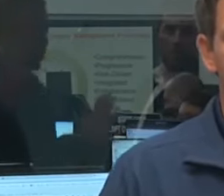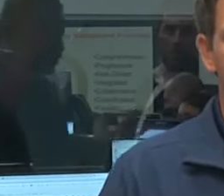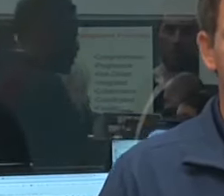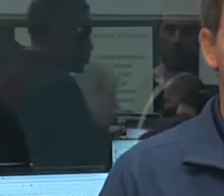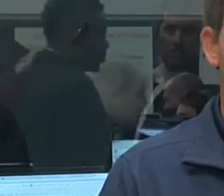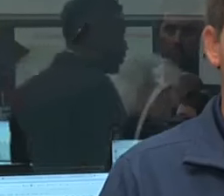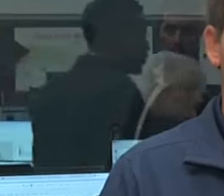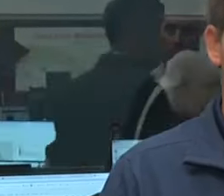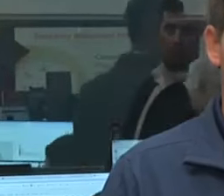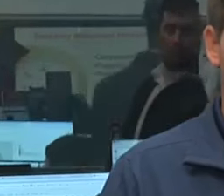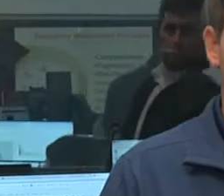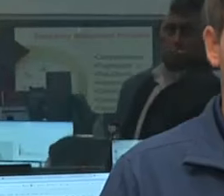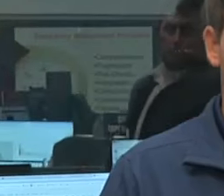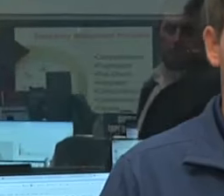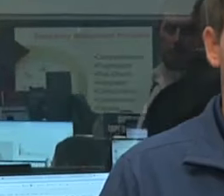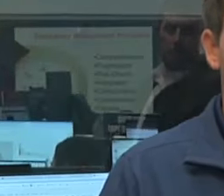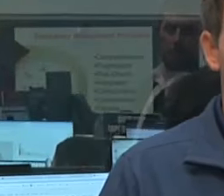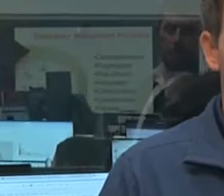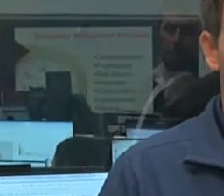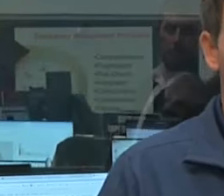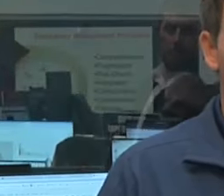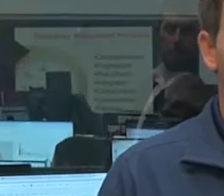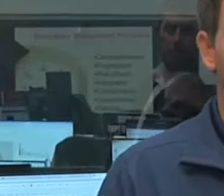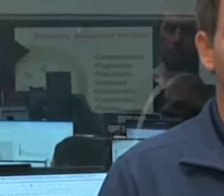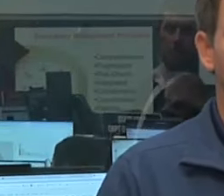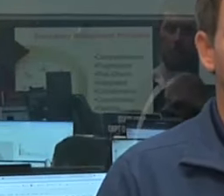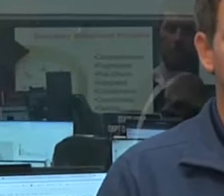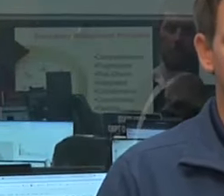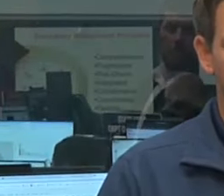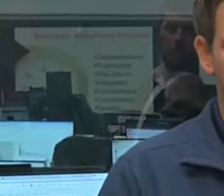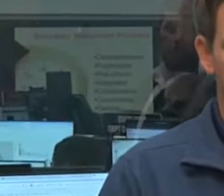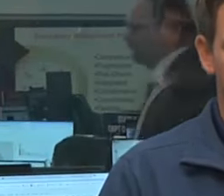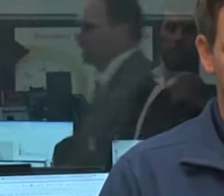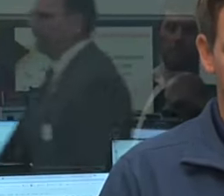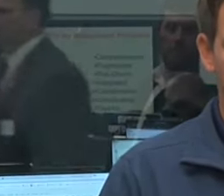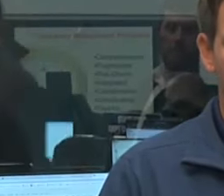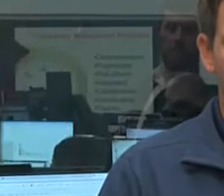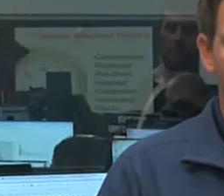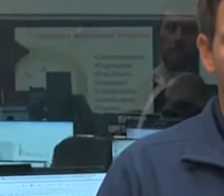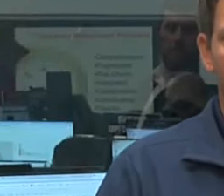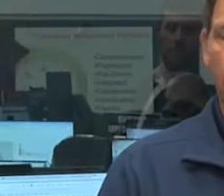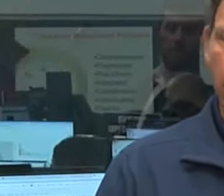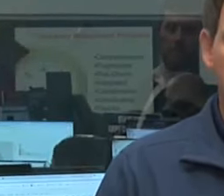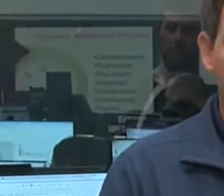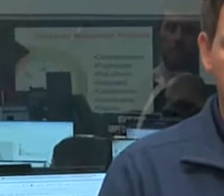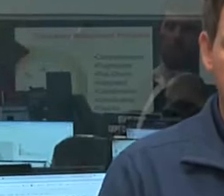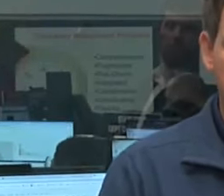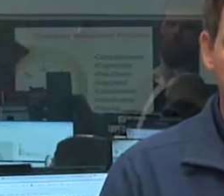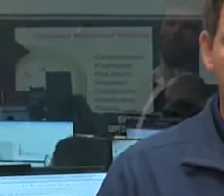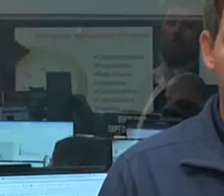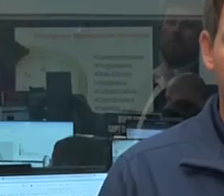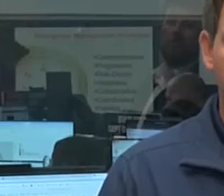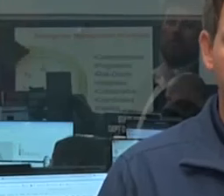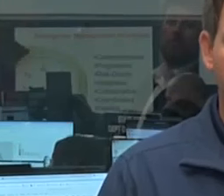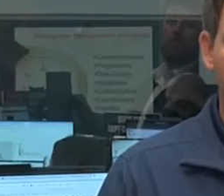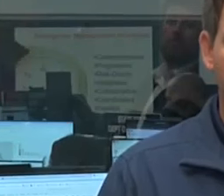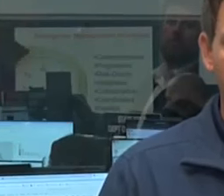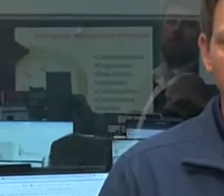the tornadoes recently. I guess what's your message to these people that seem to can't catch a break right now? Well, look, this is